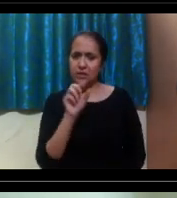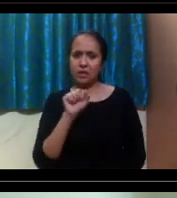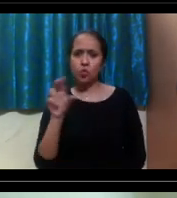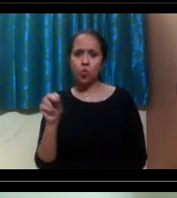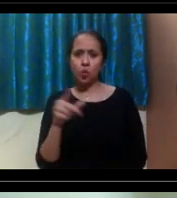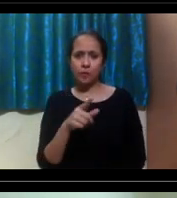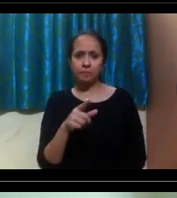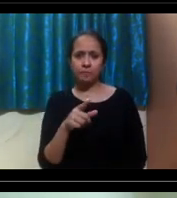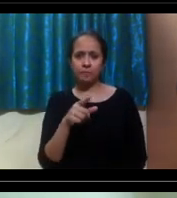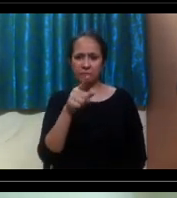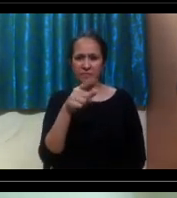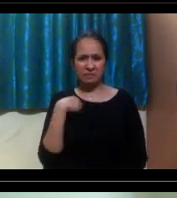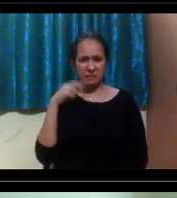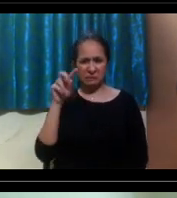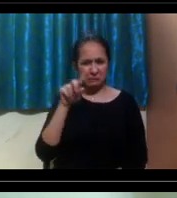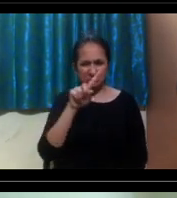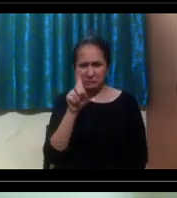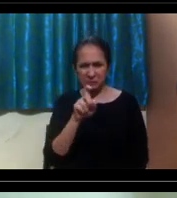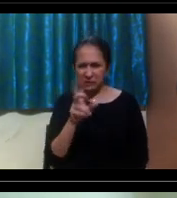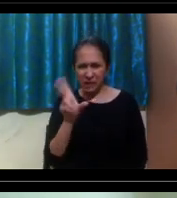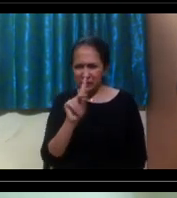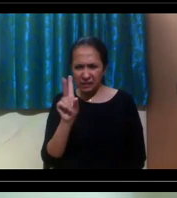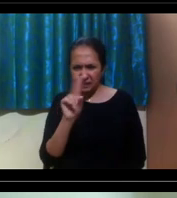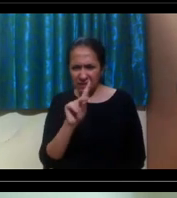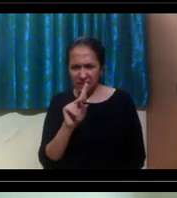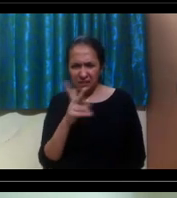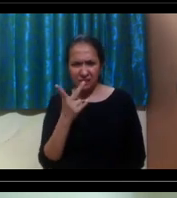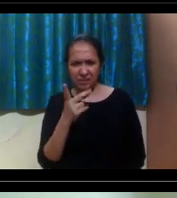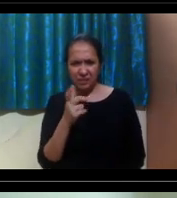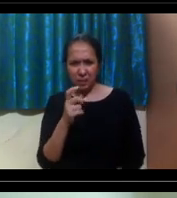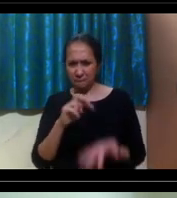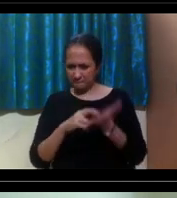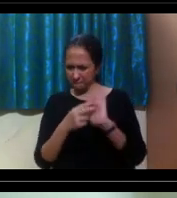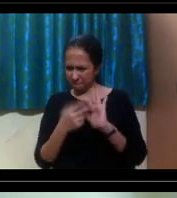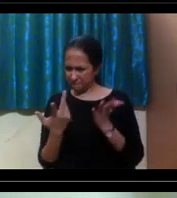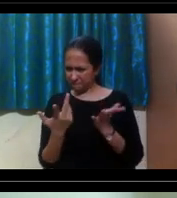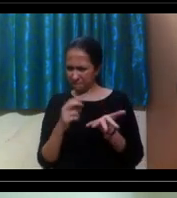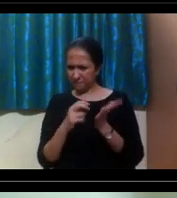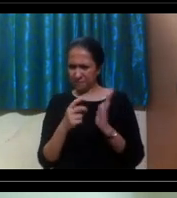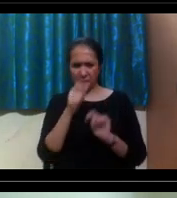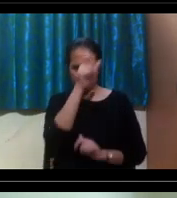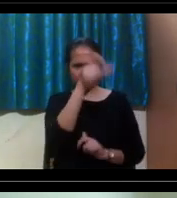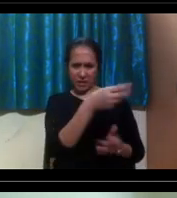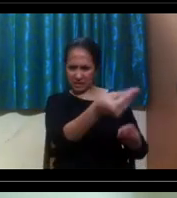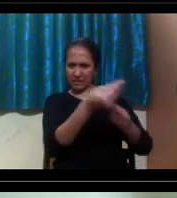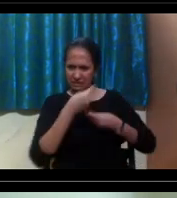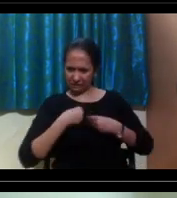I want to make sure I understand the question. So how do we go assigning a caretaker? that what I heard? Correct.